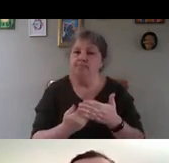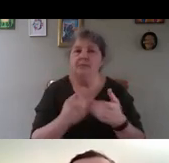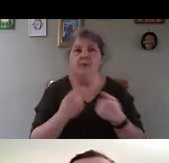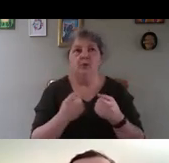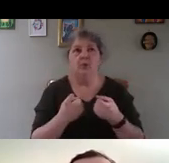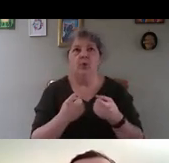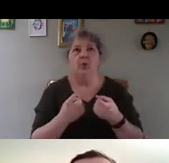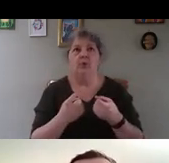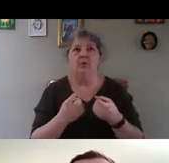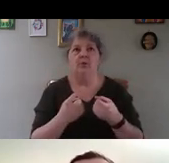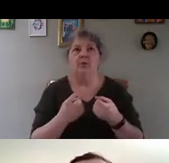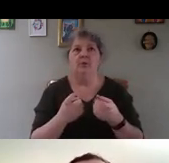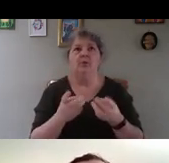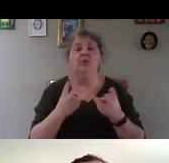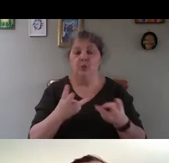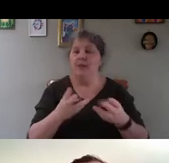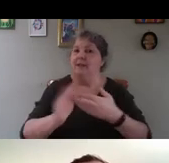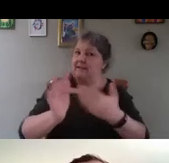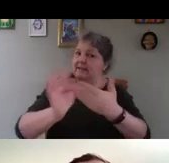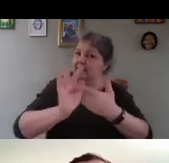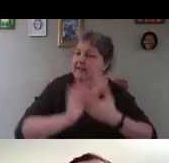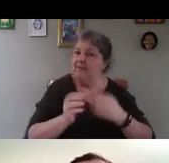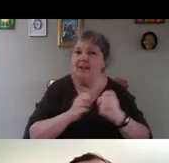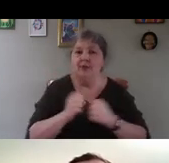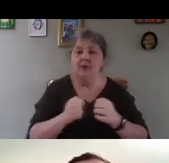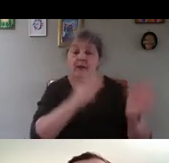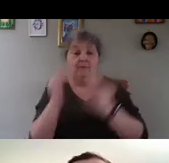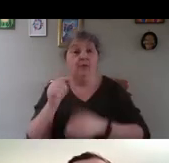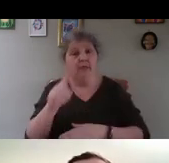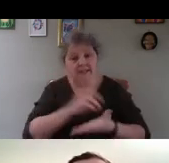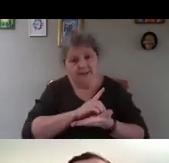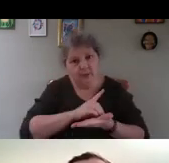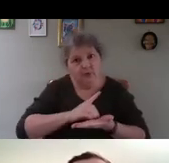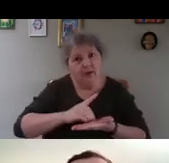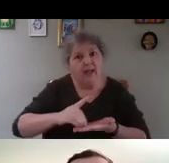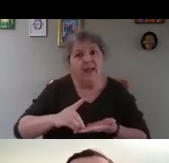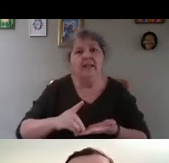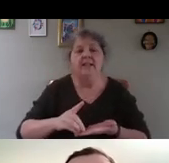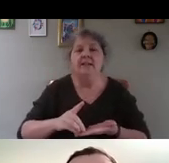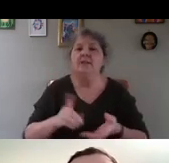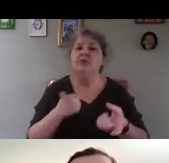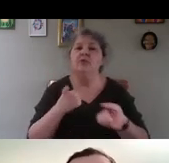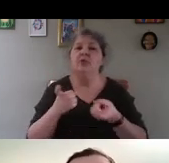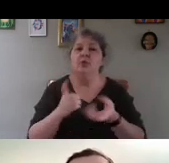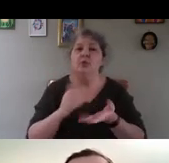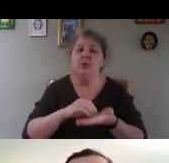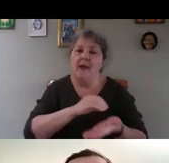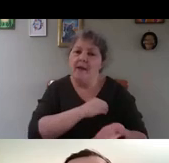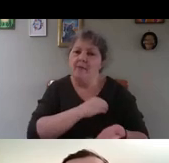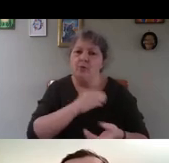energy. And after that, it's dry. So, you don't have to protect